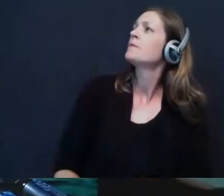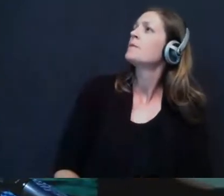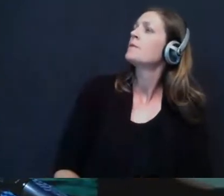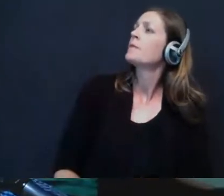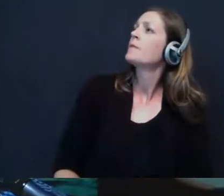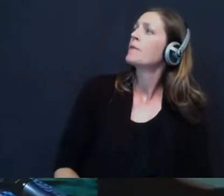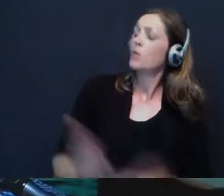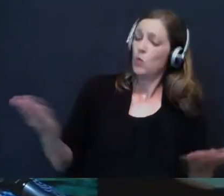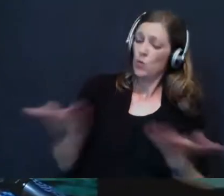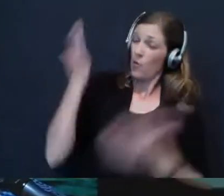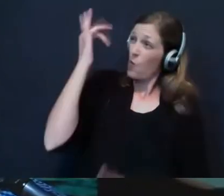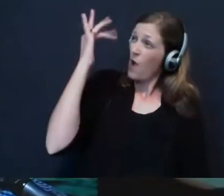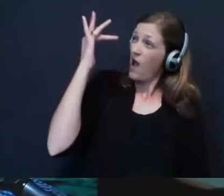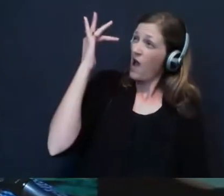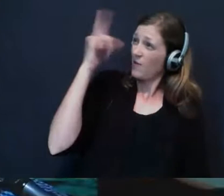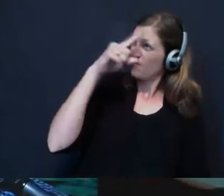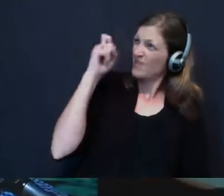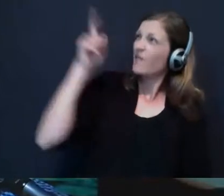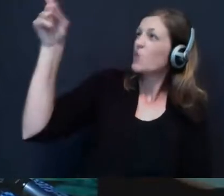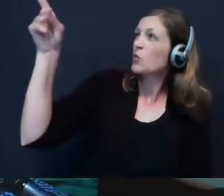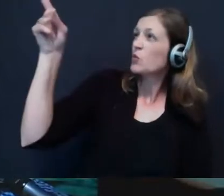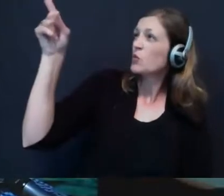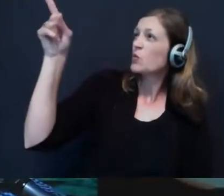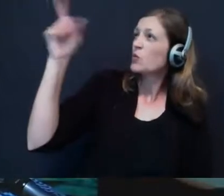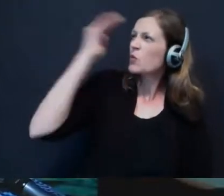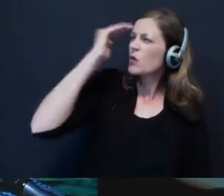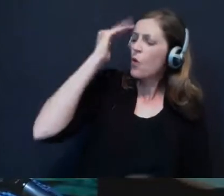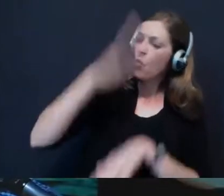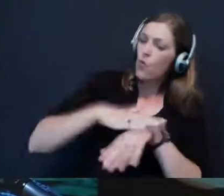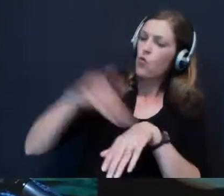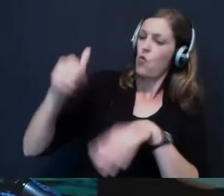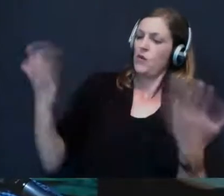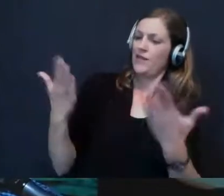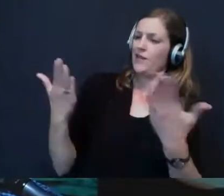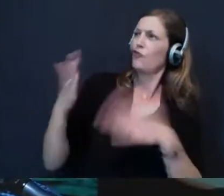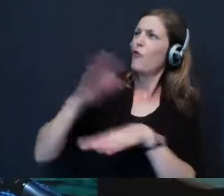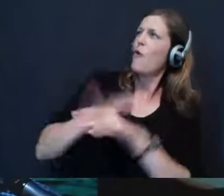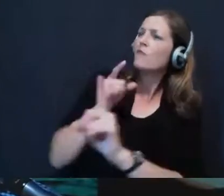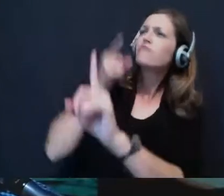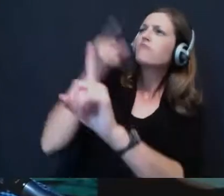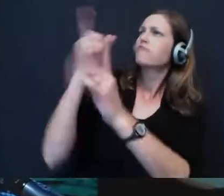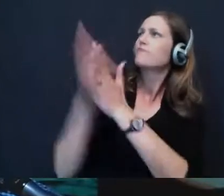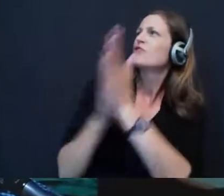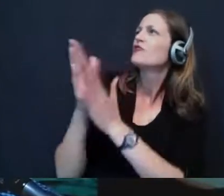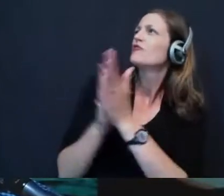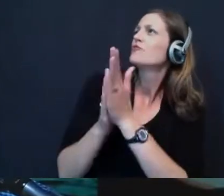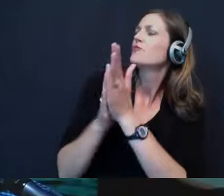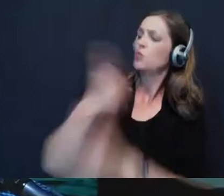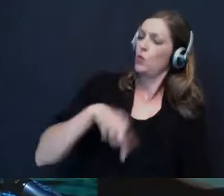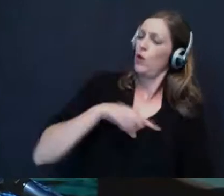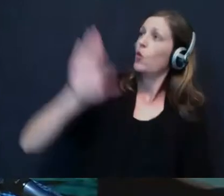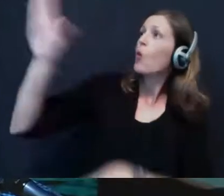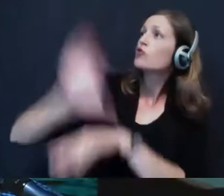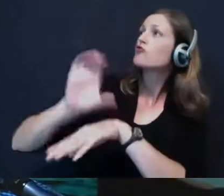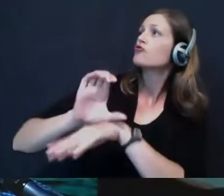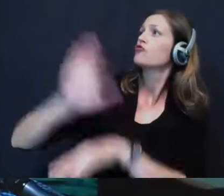We're here because of you. And Lord, we know that we are called here on mission. We are your church, your